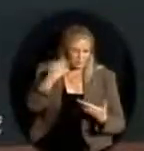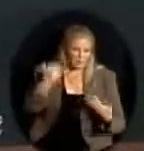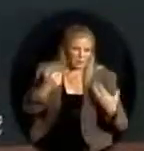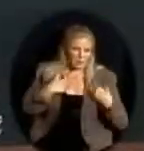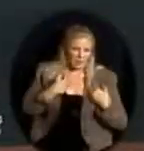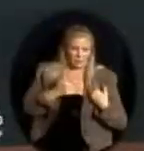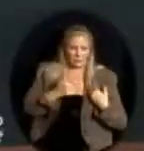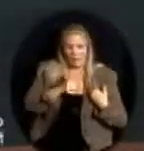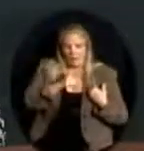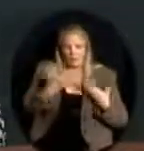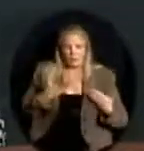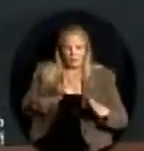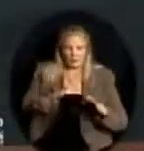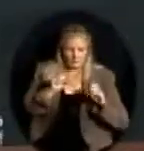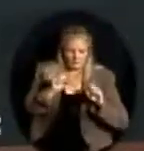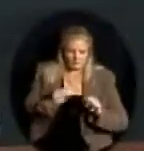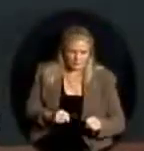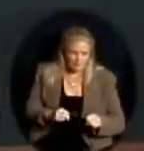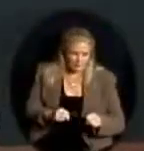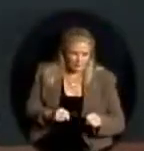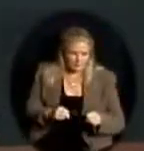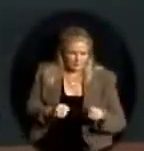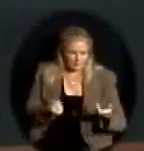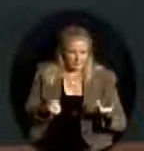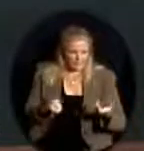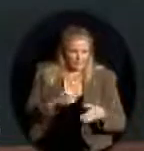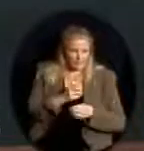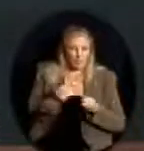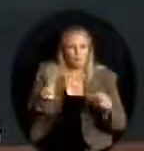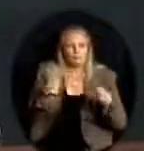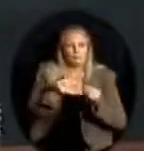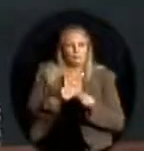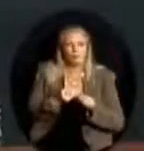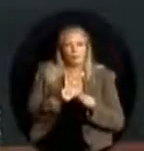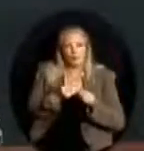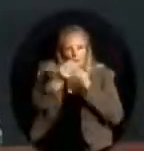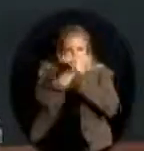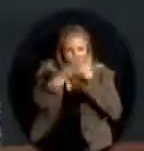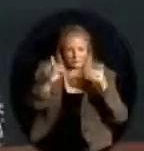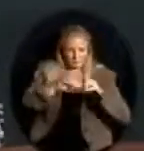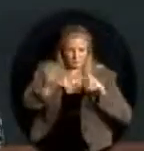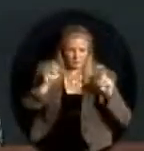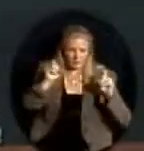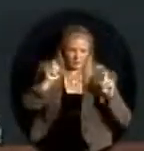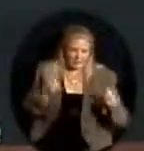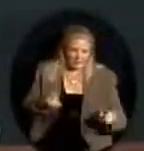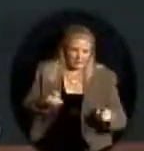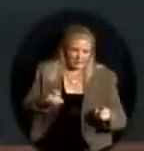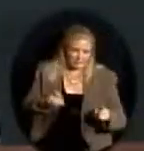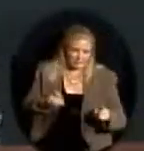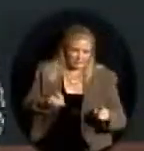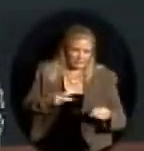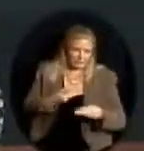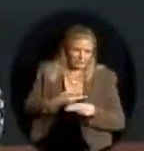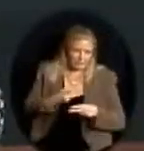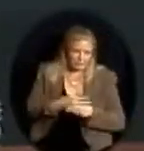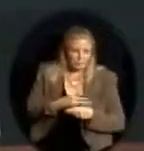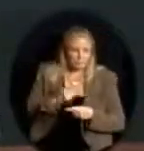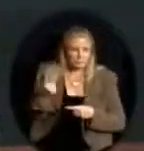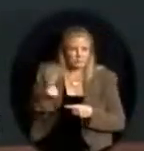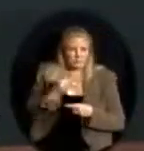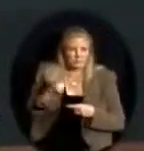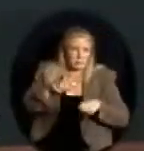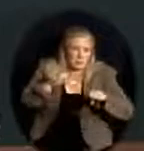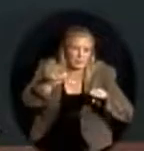vehicles that we can maybe go and talk to and get some more information, but it's got to be something doable. And I guess a question I'd have for